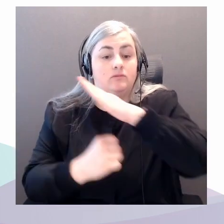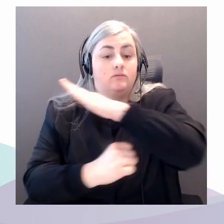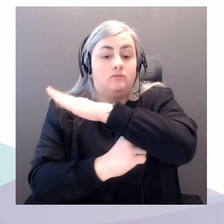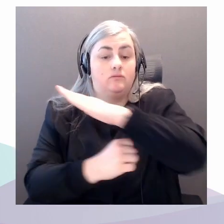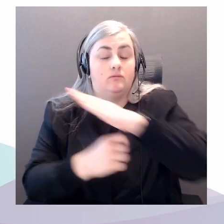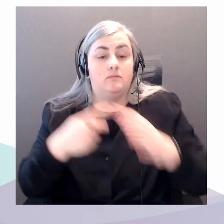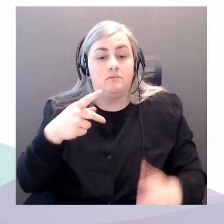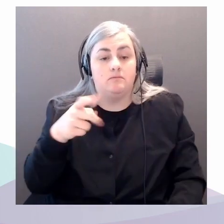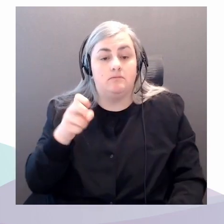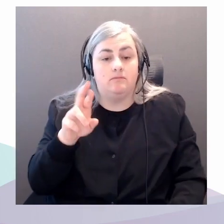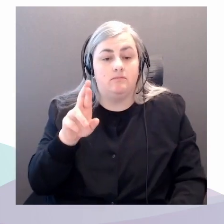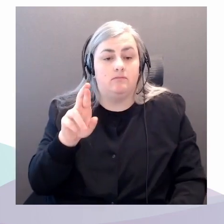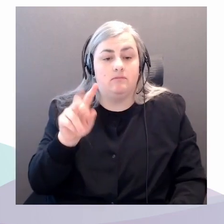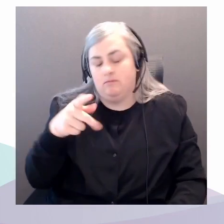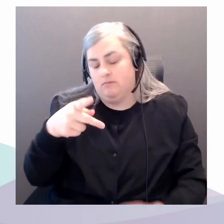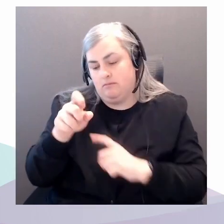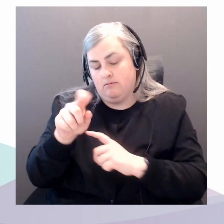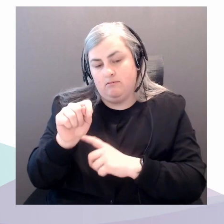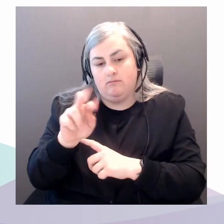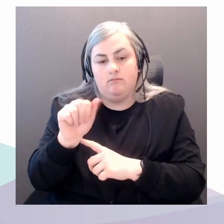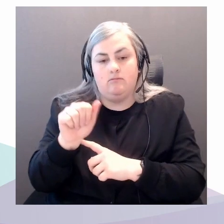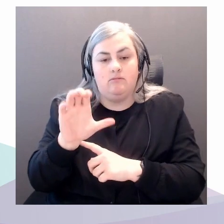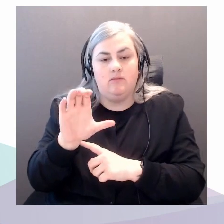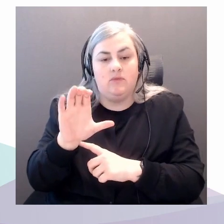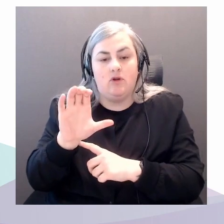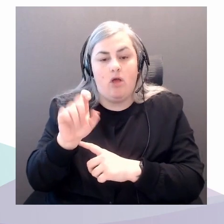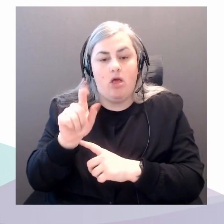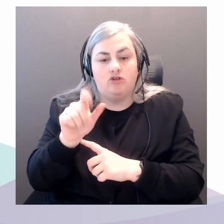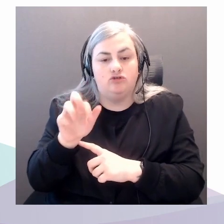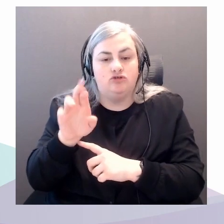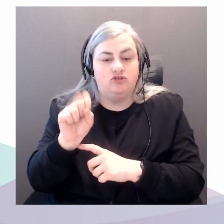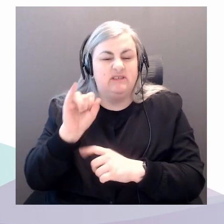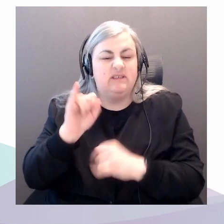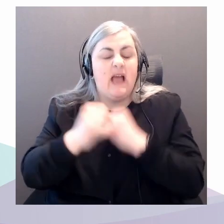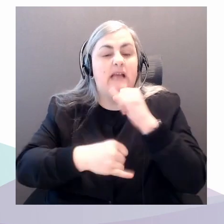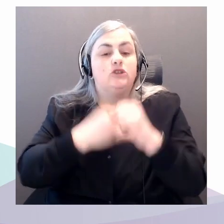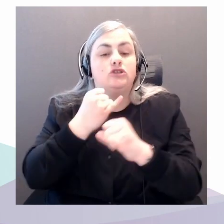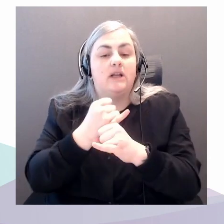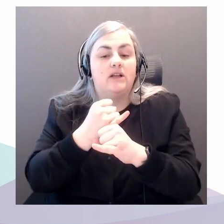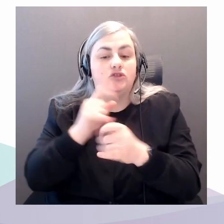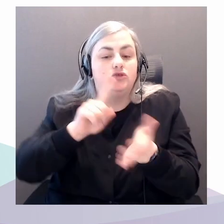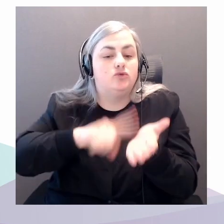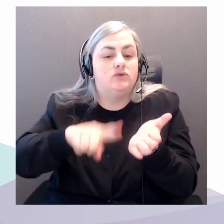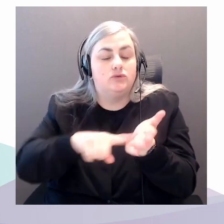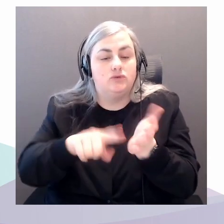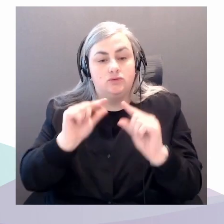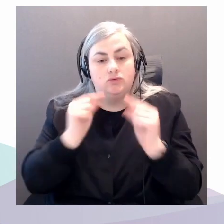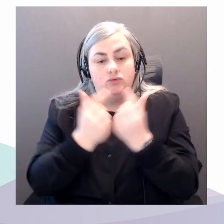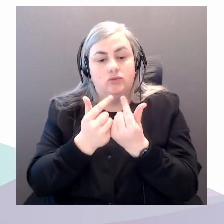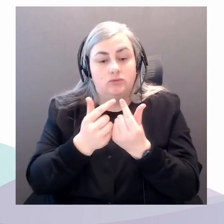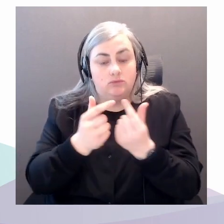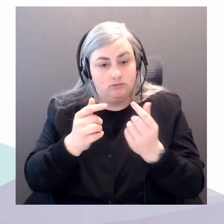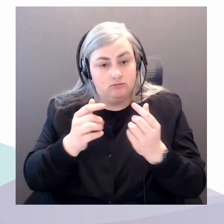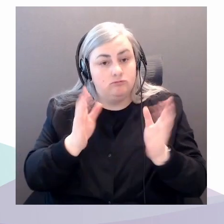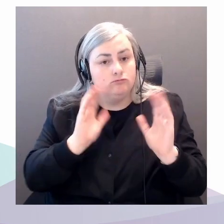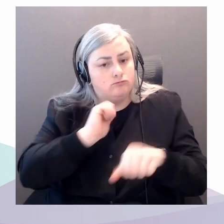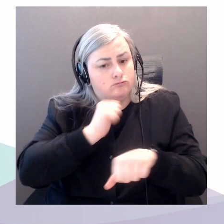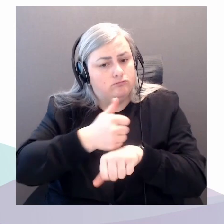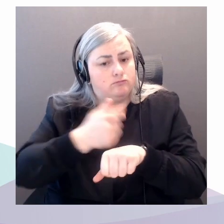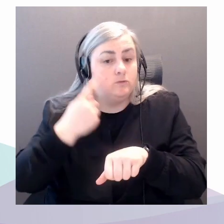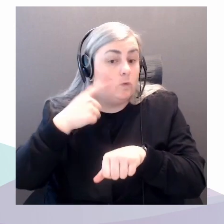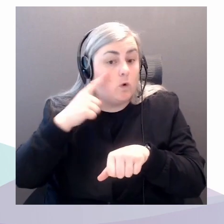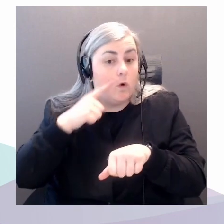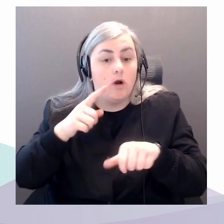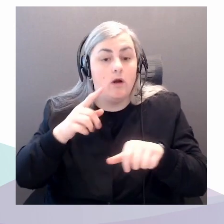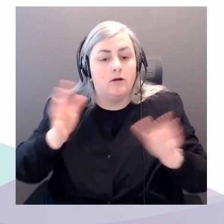research group that is organized around the social, cultural, and political impacts of our current energy system, namely